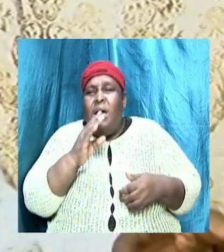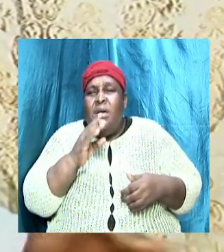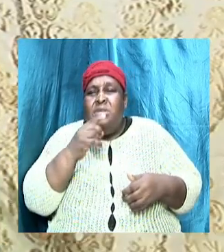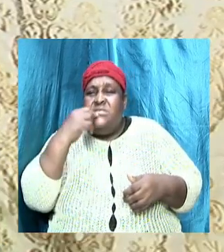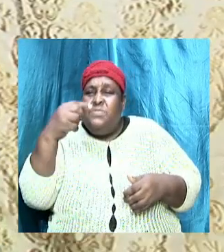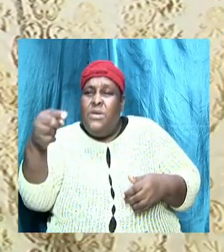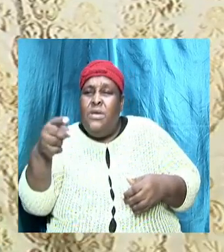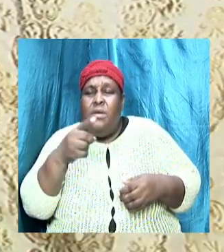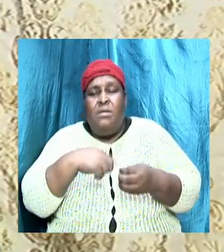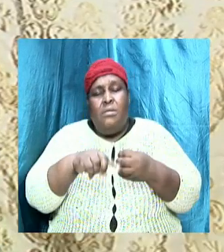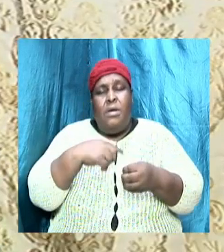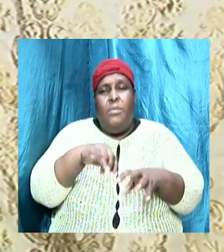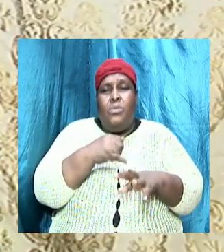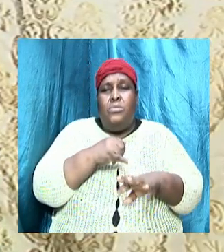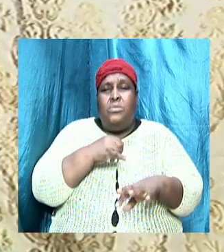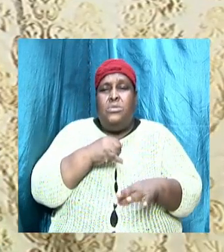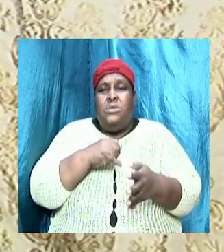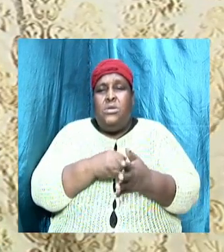can't do it.